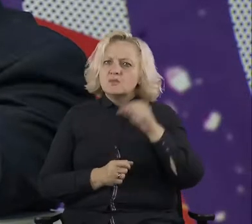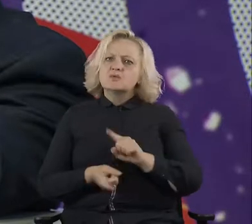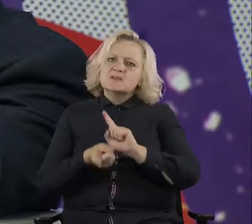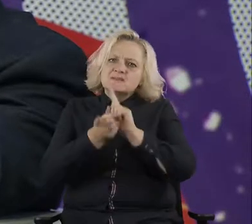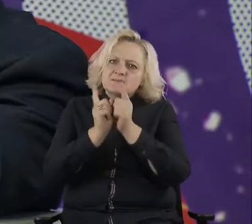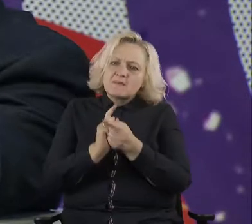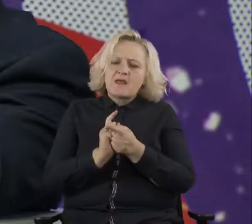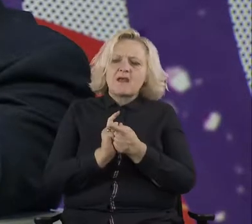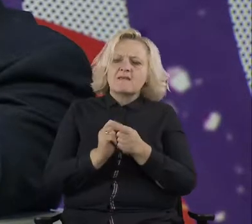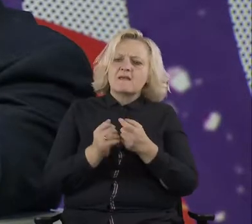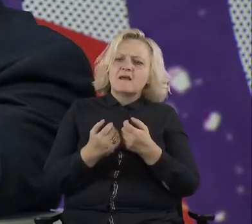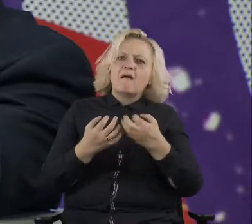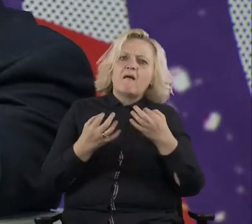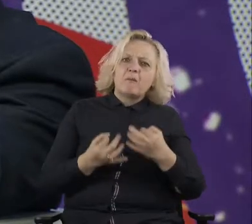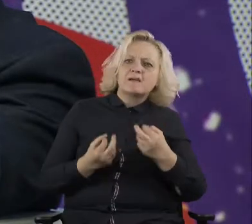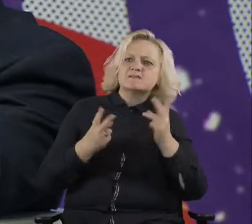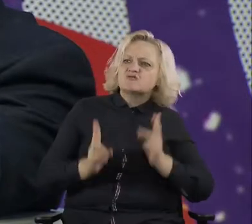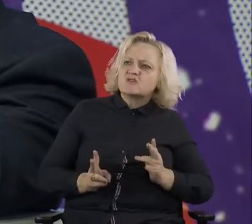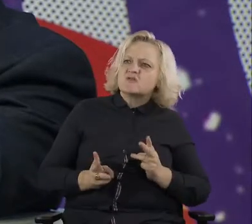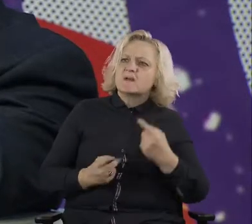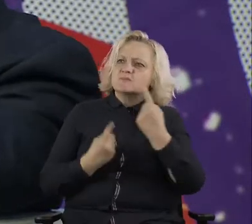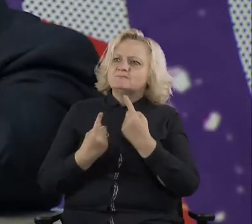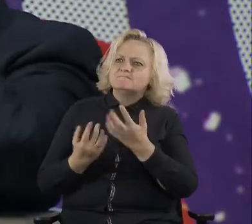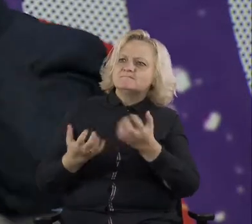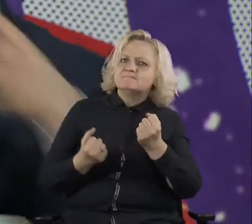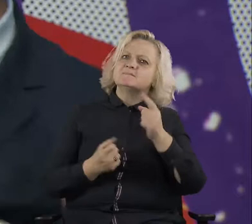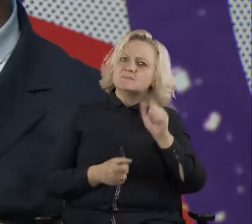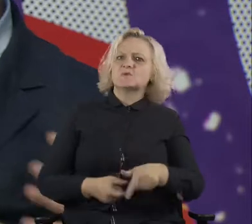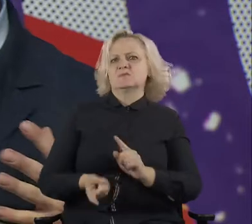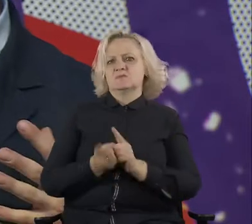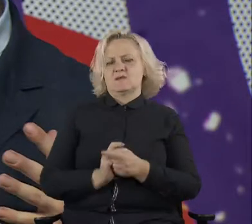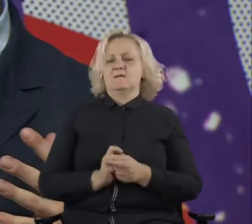but how to, to make it effective for like,